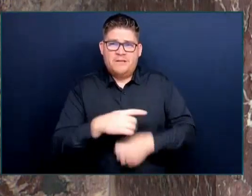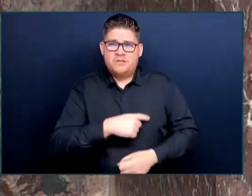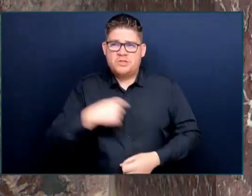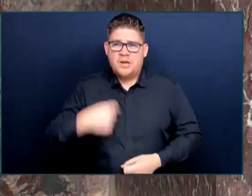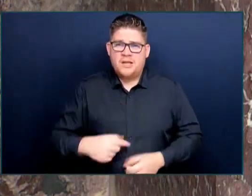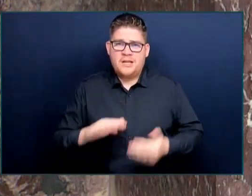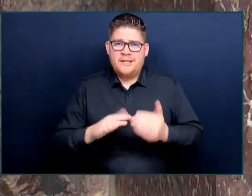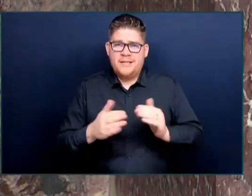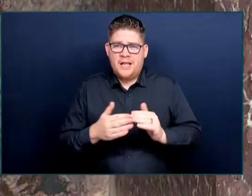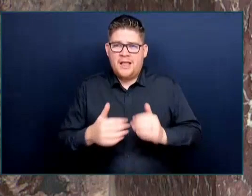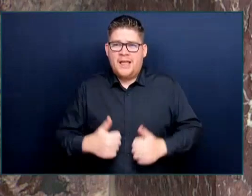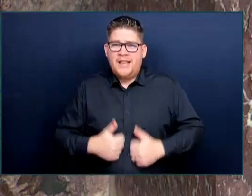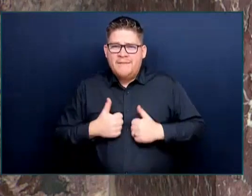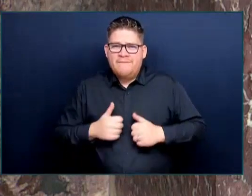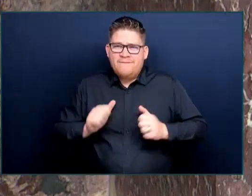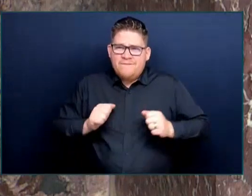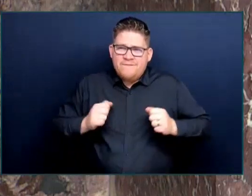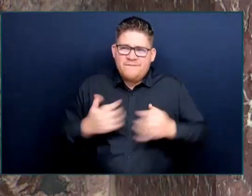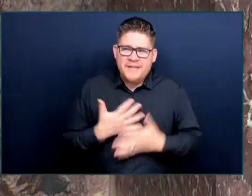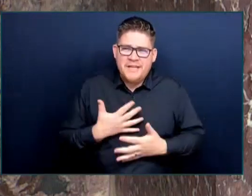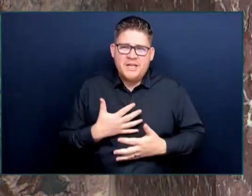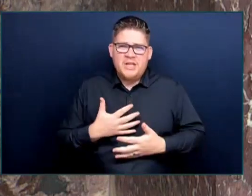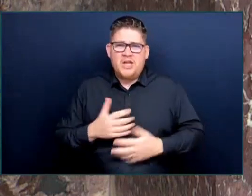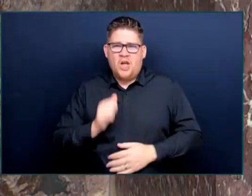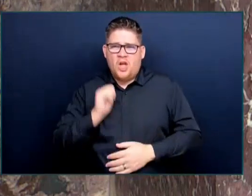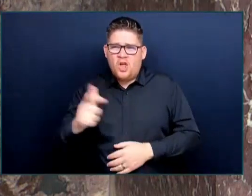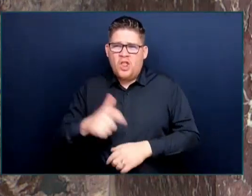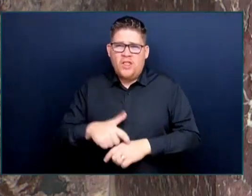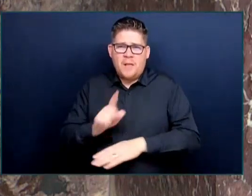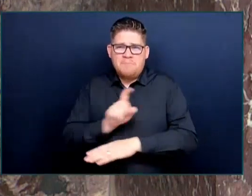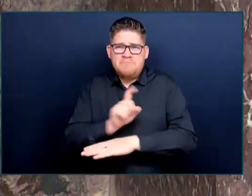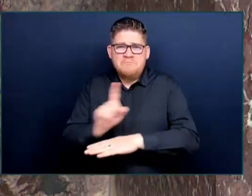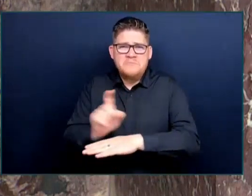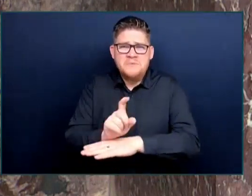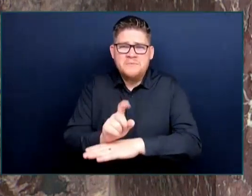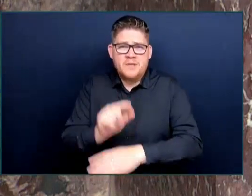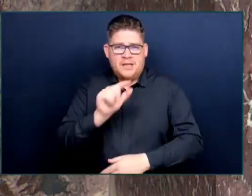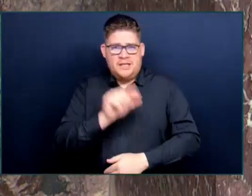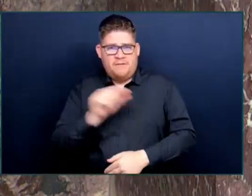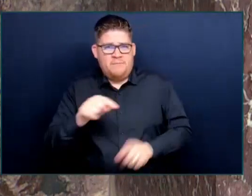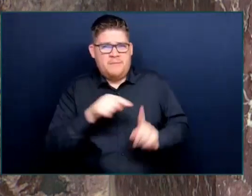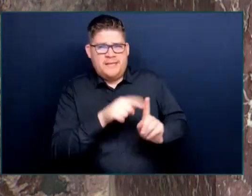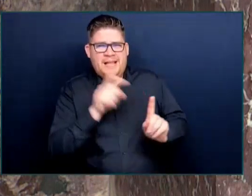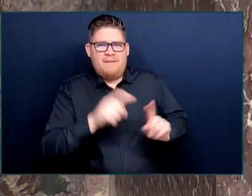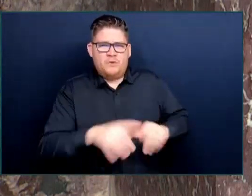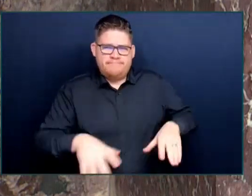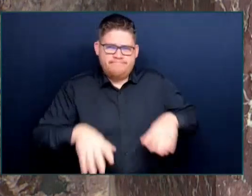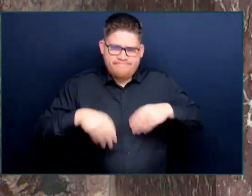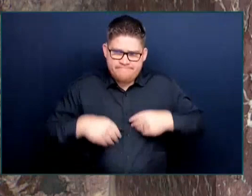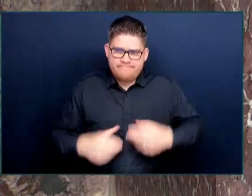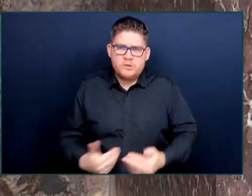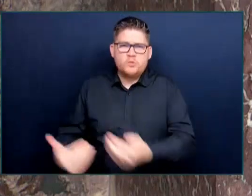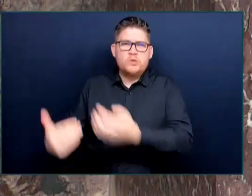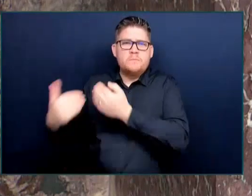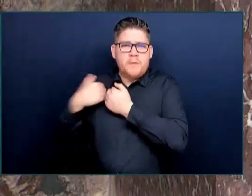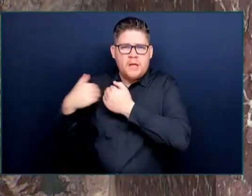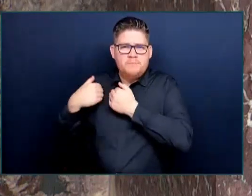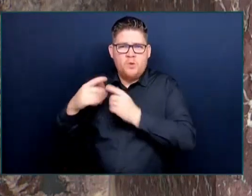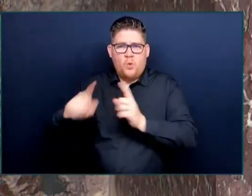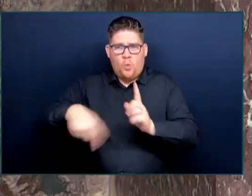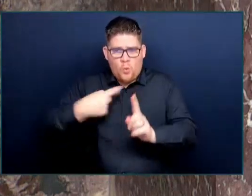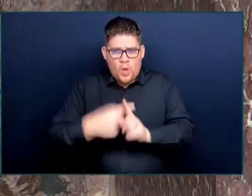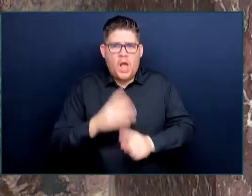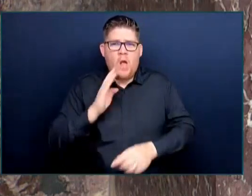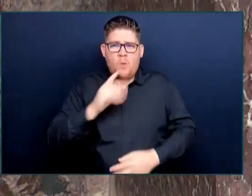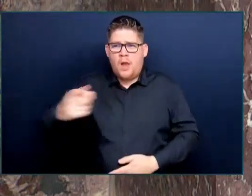After six years of worsening results, when will people see an end to the random attacks, the constant social disorder,